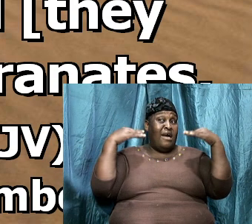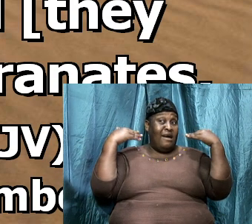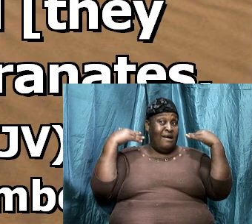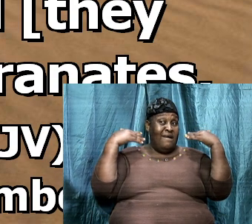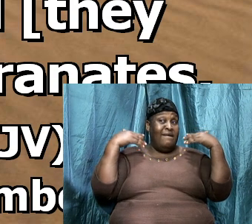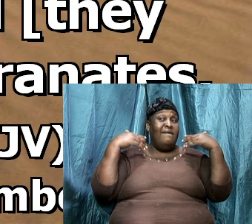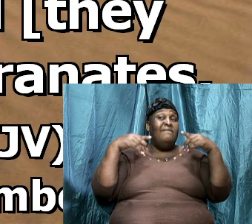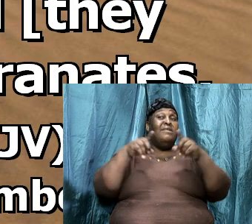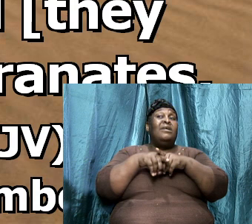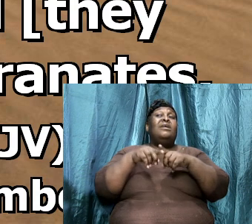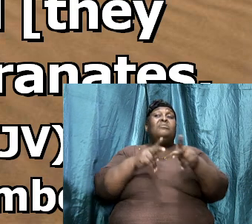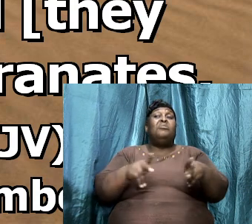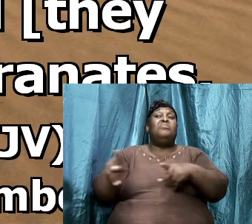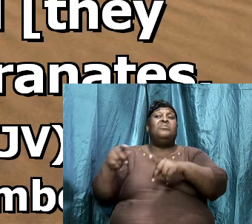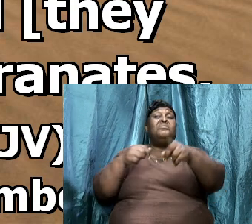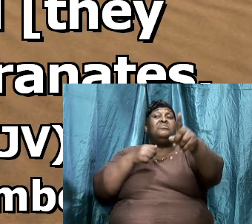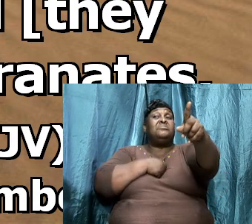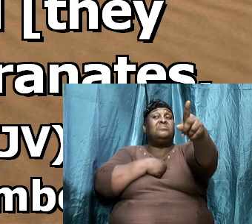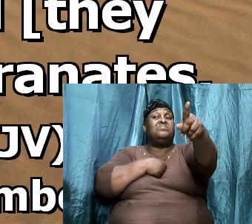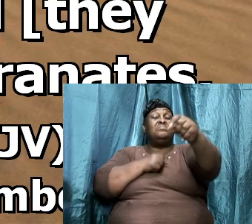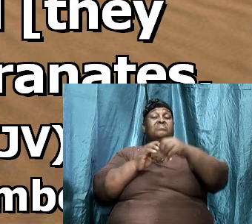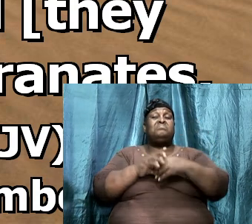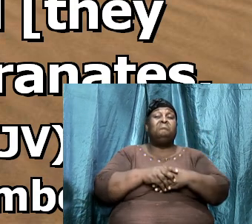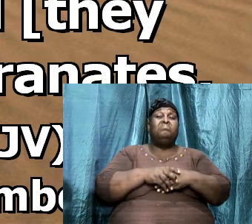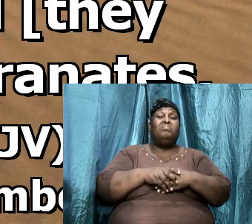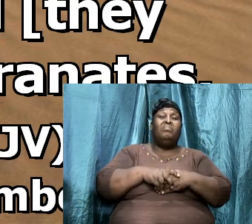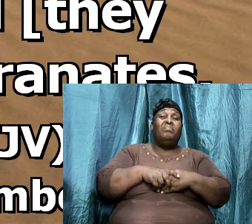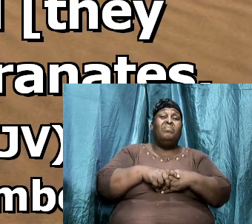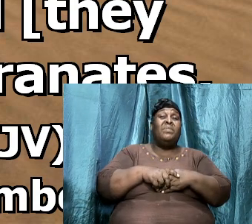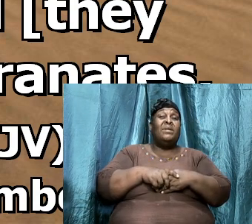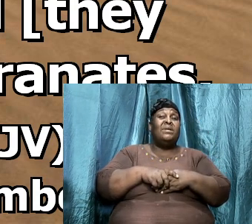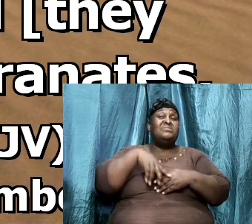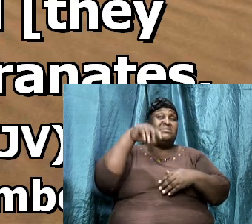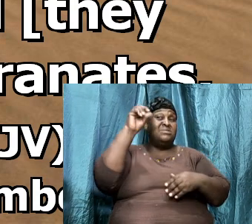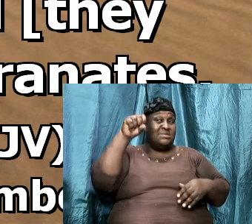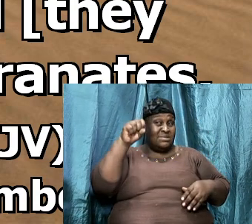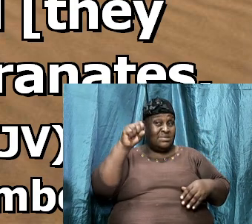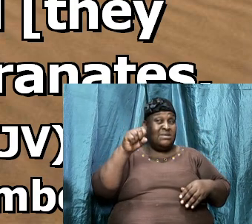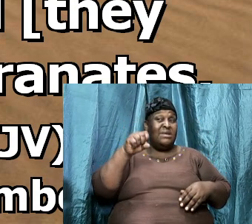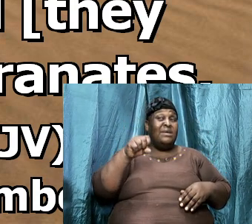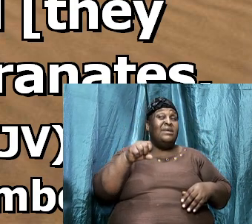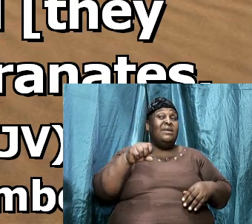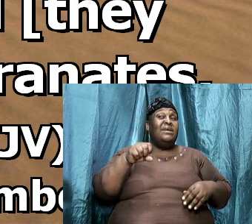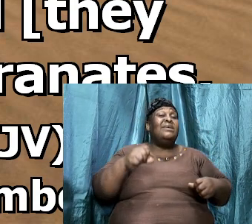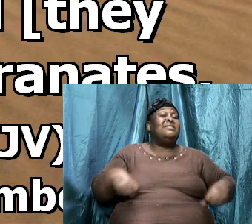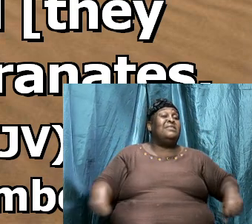the men, they were saying, yes, you know, the land fat.